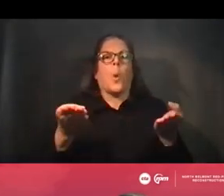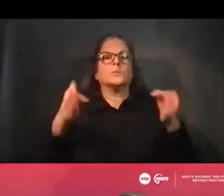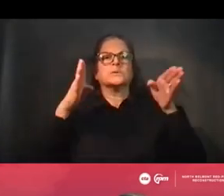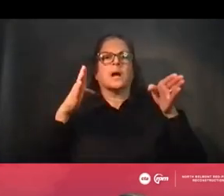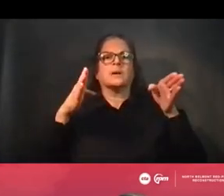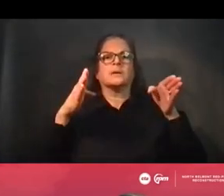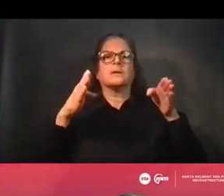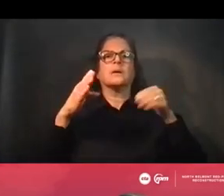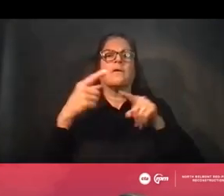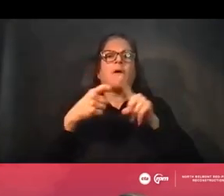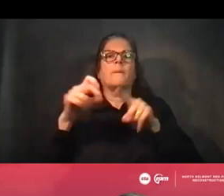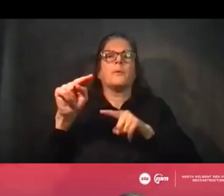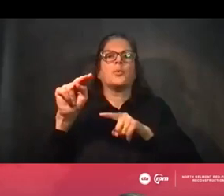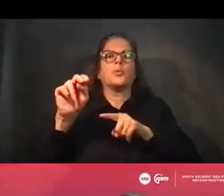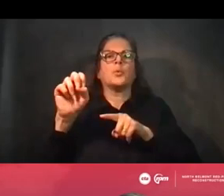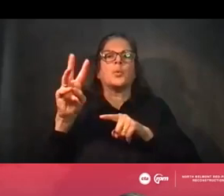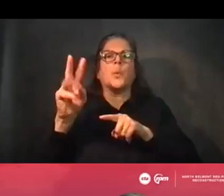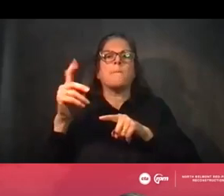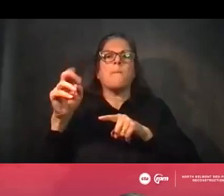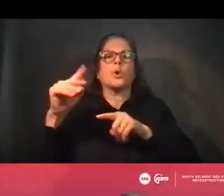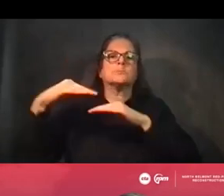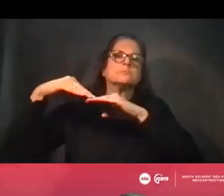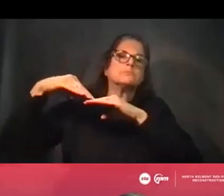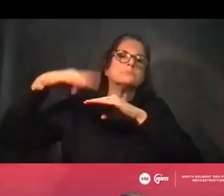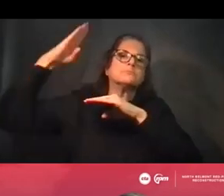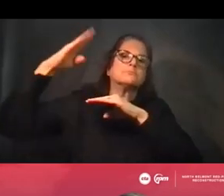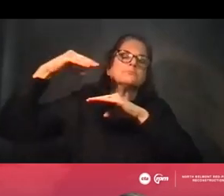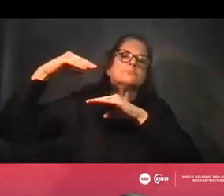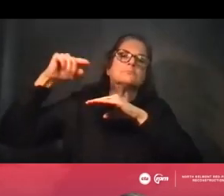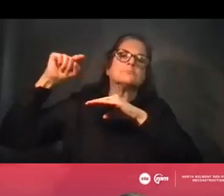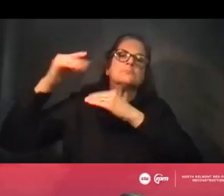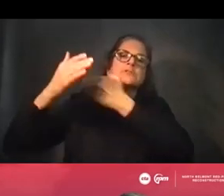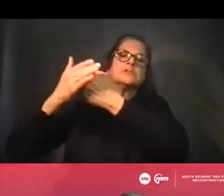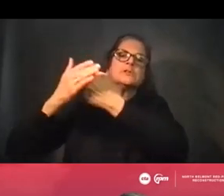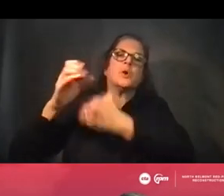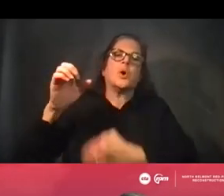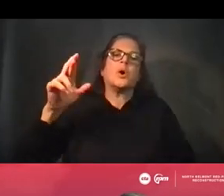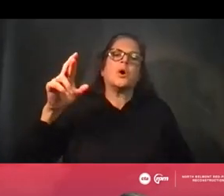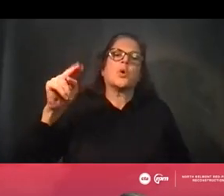And everything pretty much just north of Newport there, Cornelia will be wooden ties.